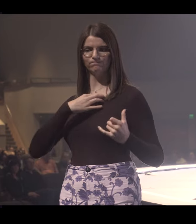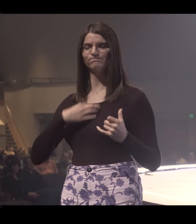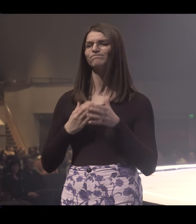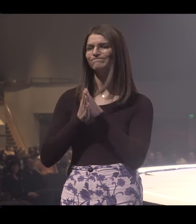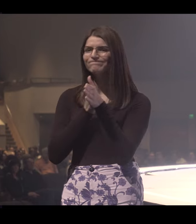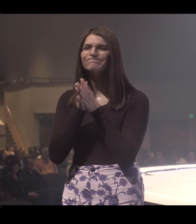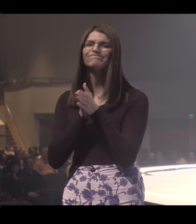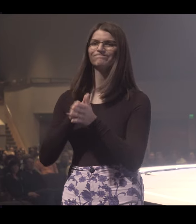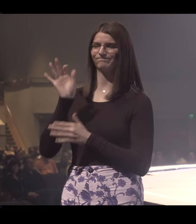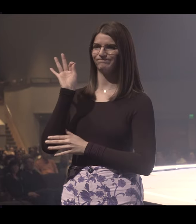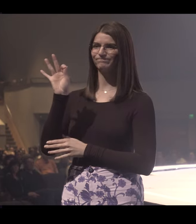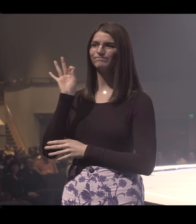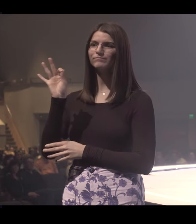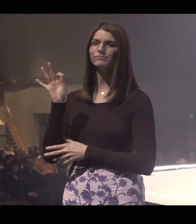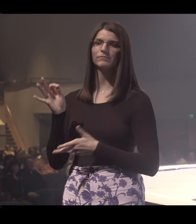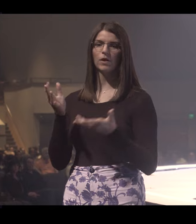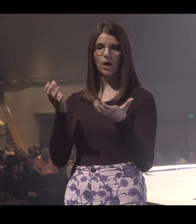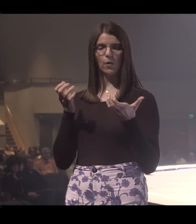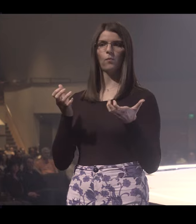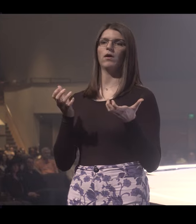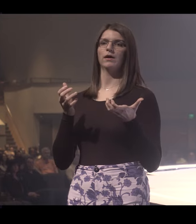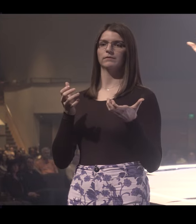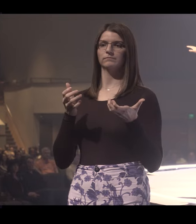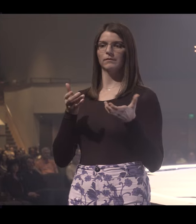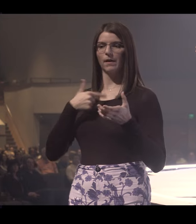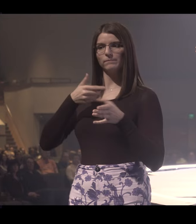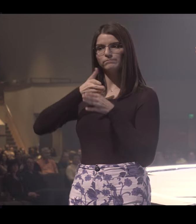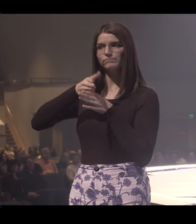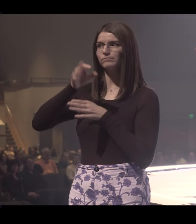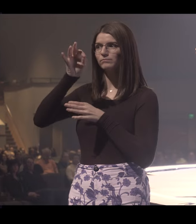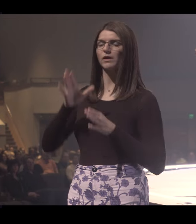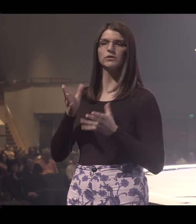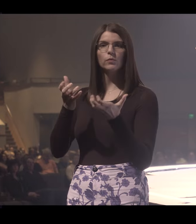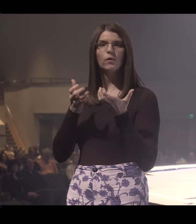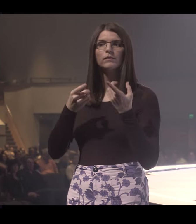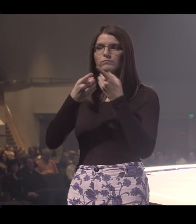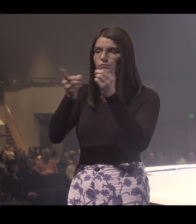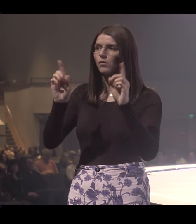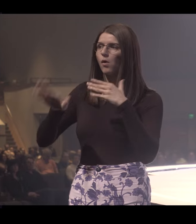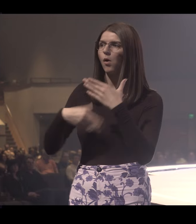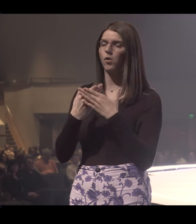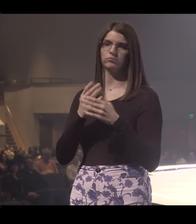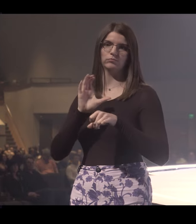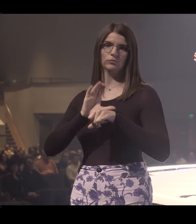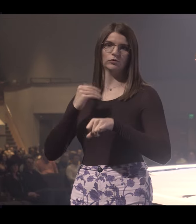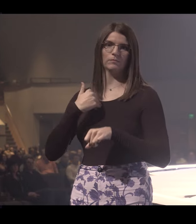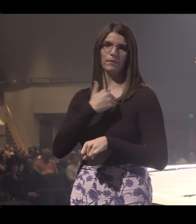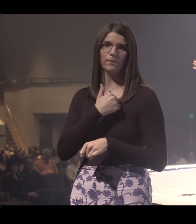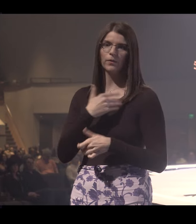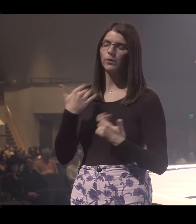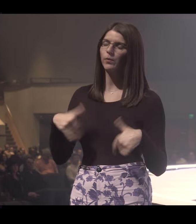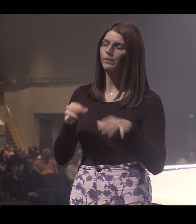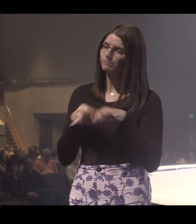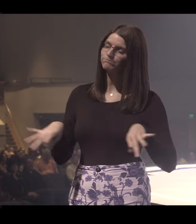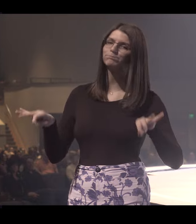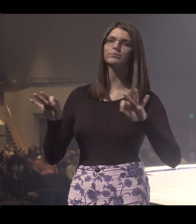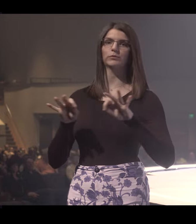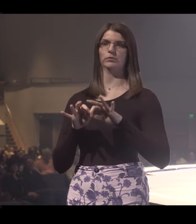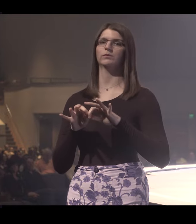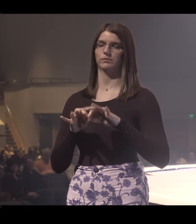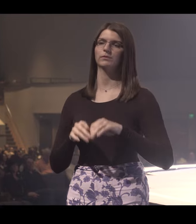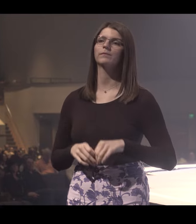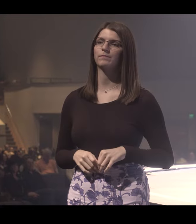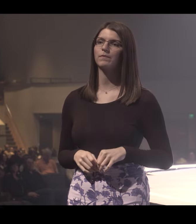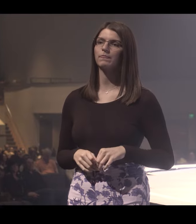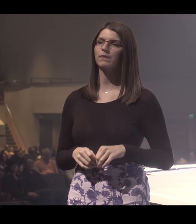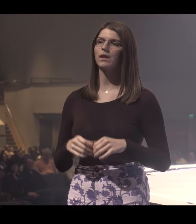with passion today because I want this as your pastor for every person in our church. It's so big to me. And so